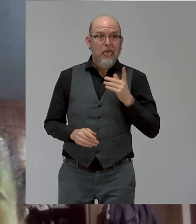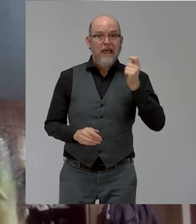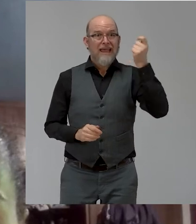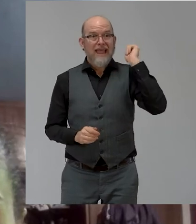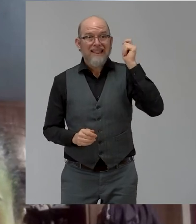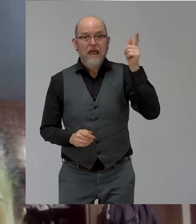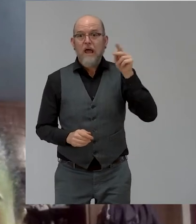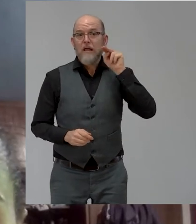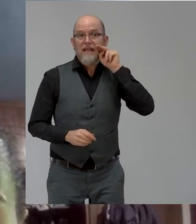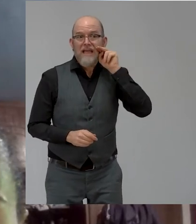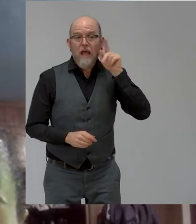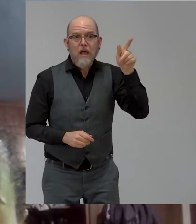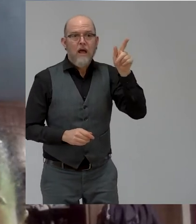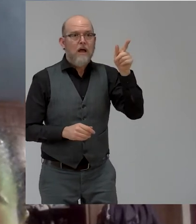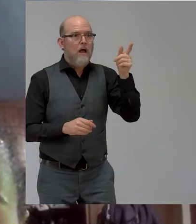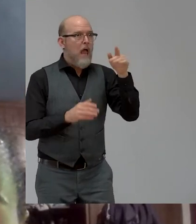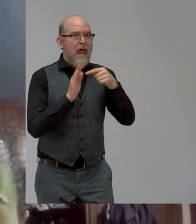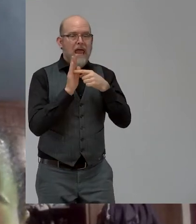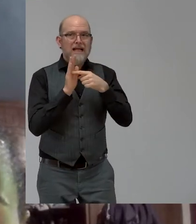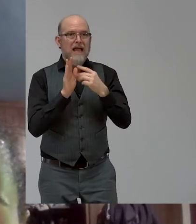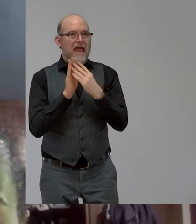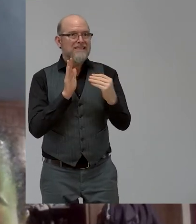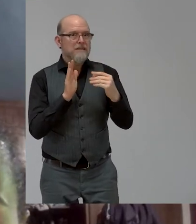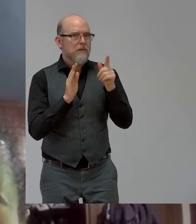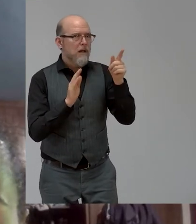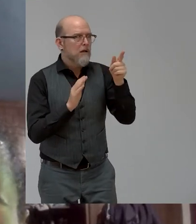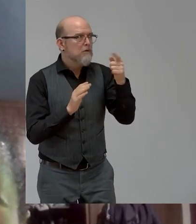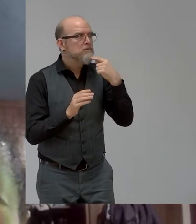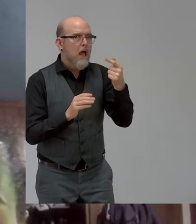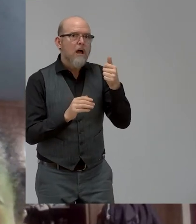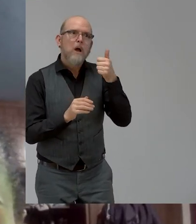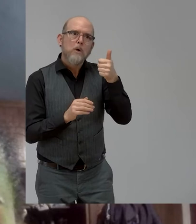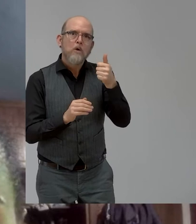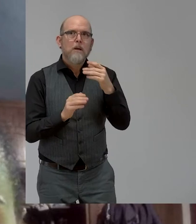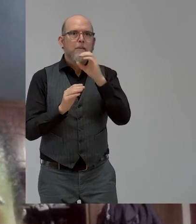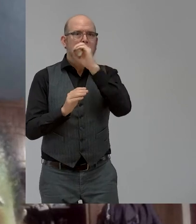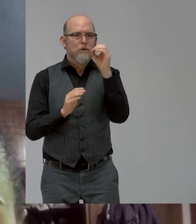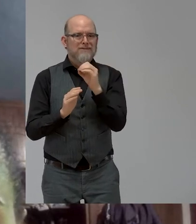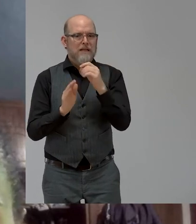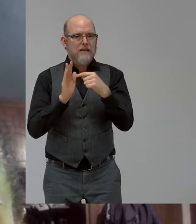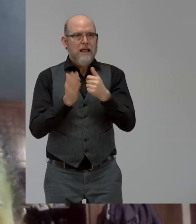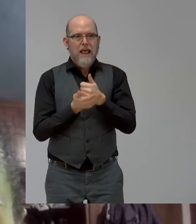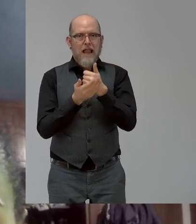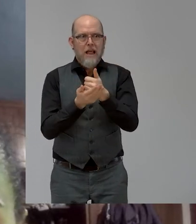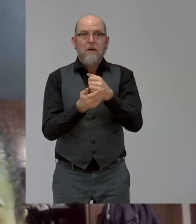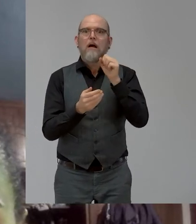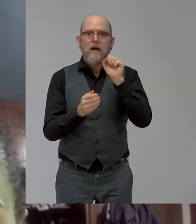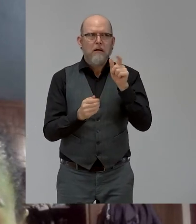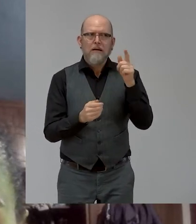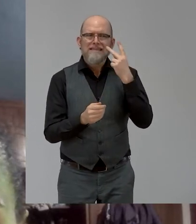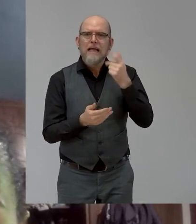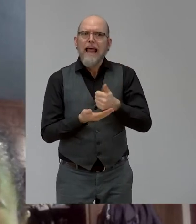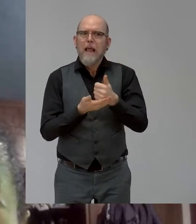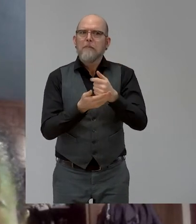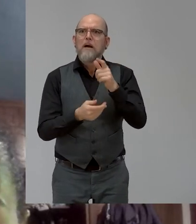we have seen that quota works very well as long as it's managed very well. So, there are countries, quite a couple of countries